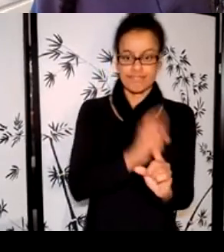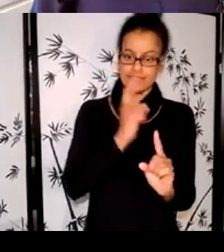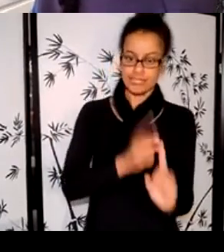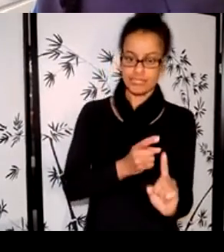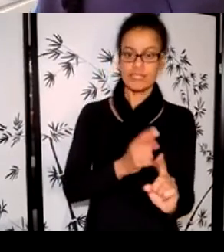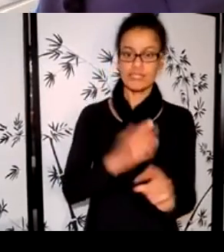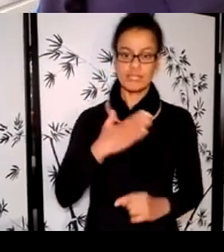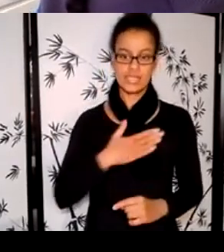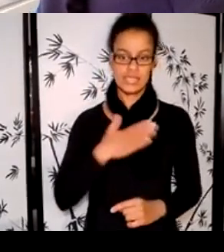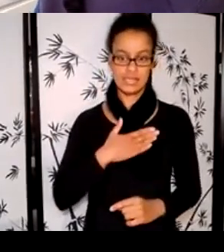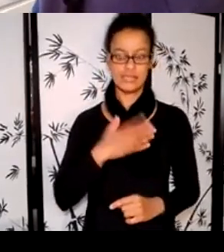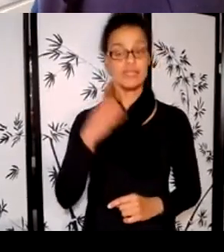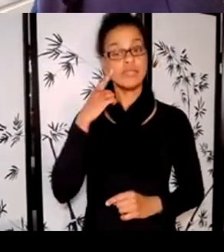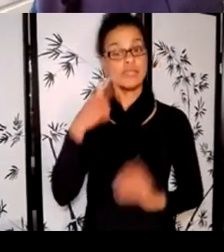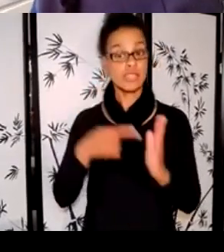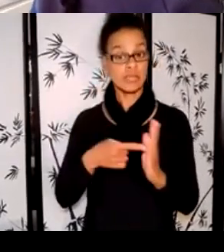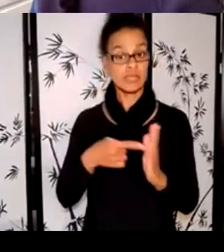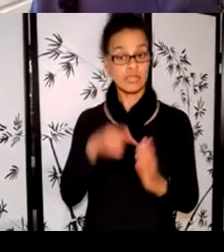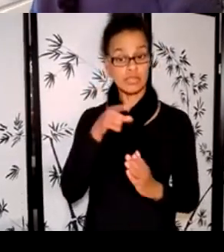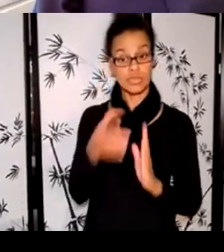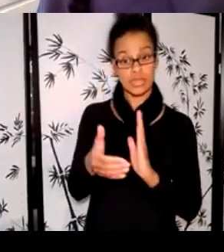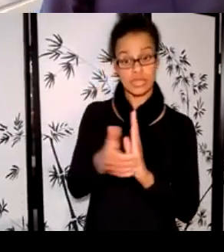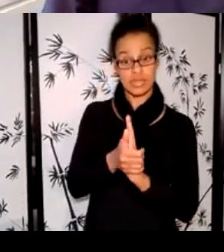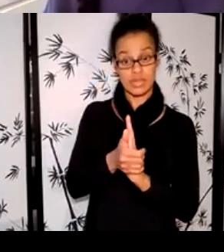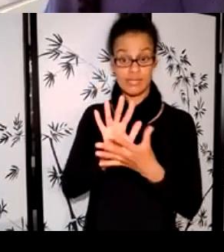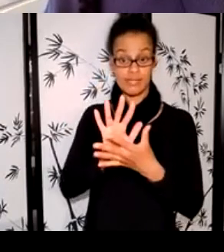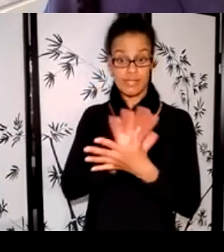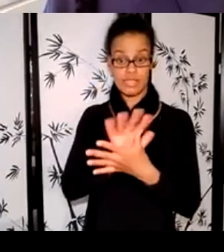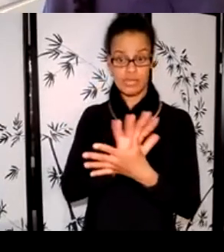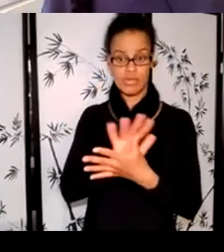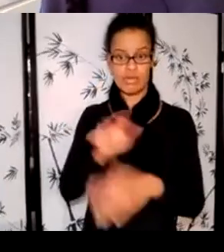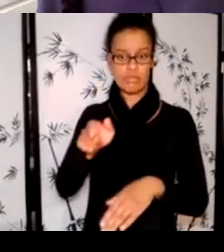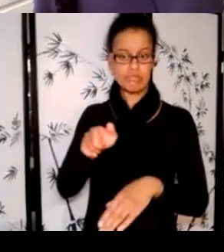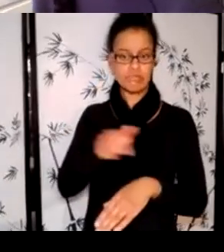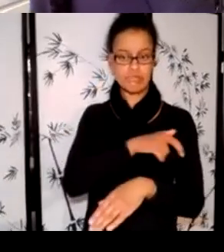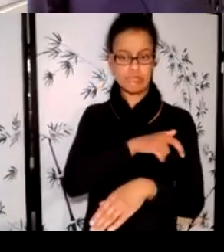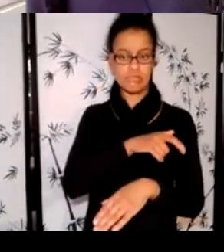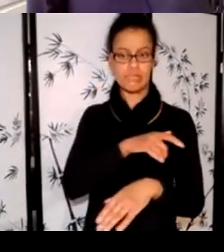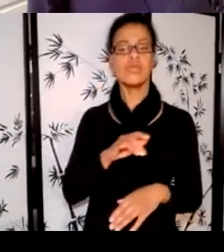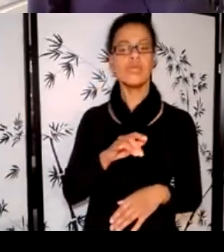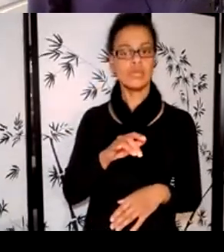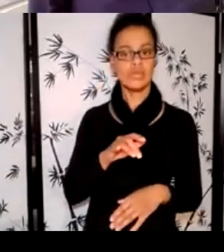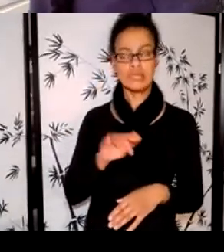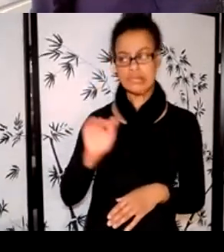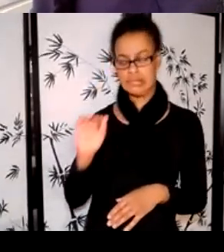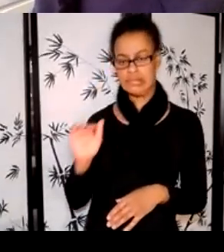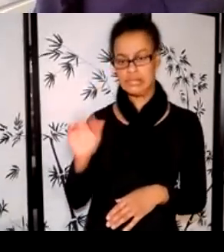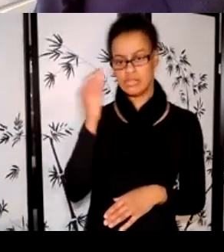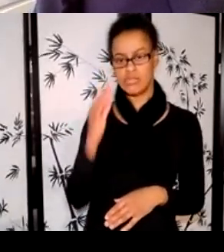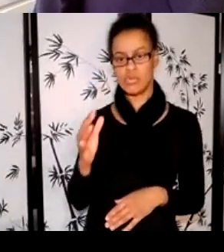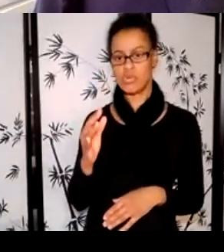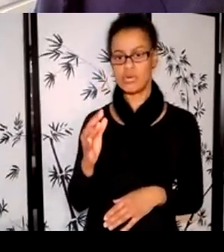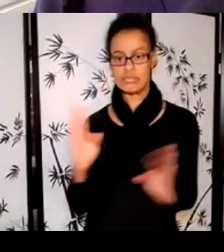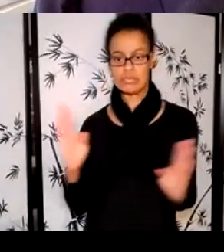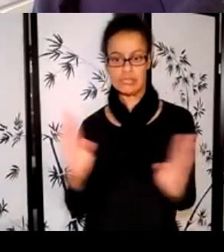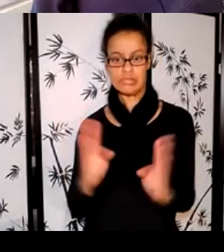if a long video is included, direct the assessors to the most important three minutes to watch. Or if